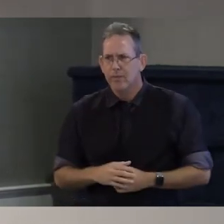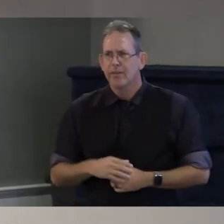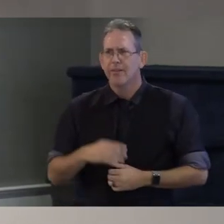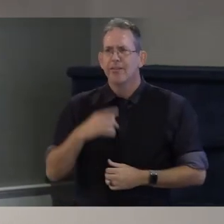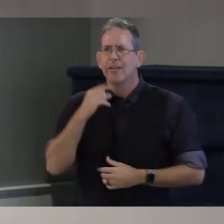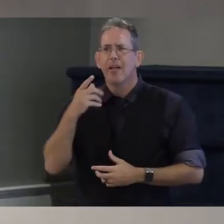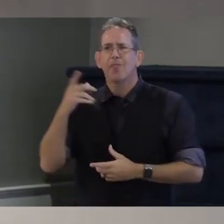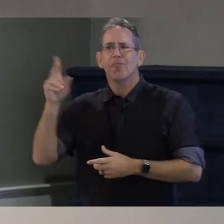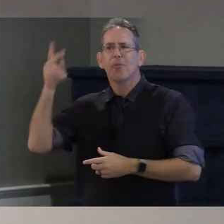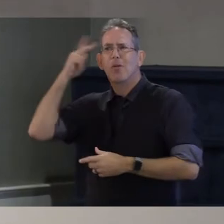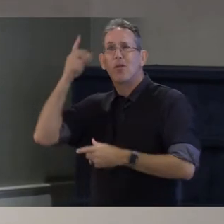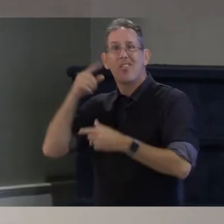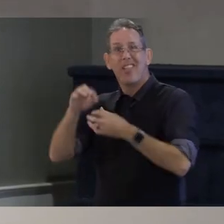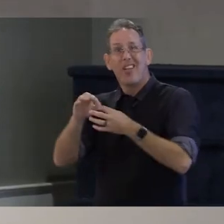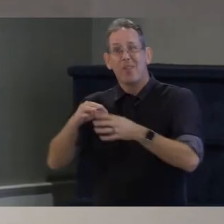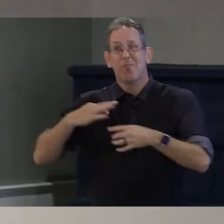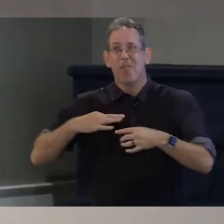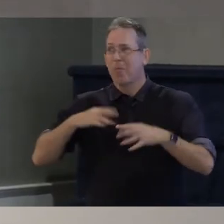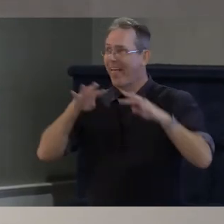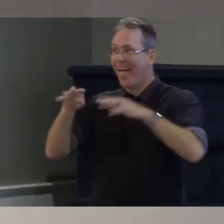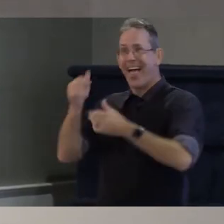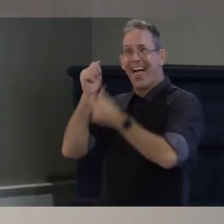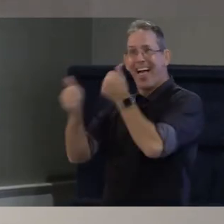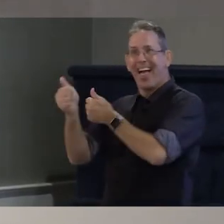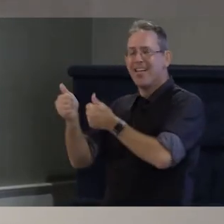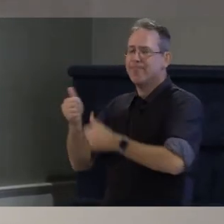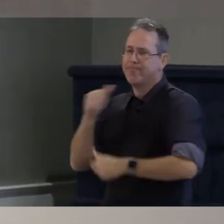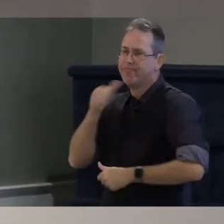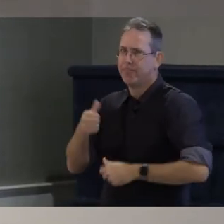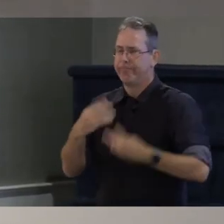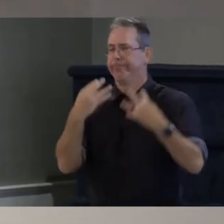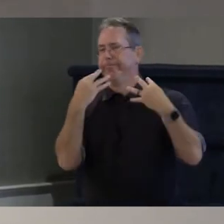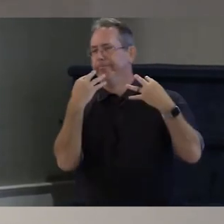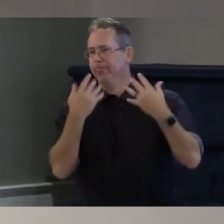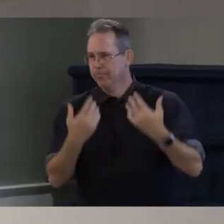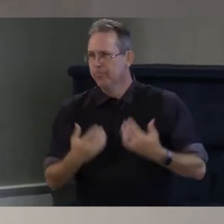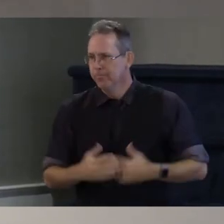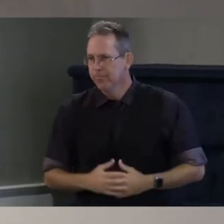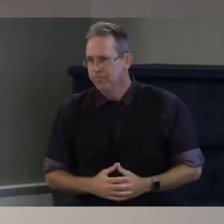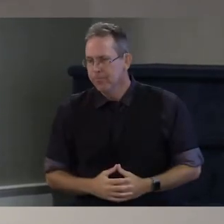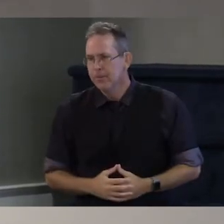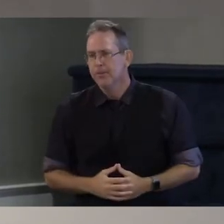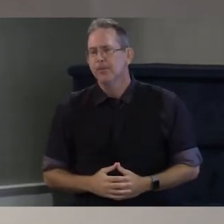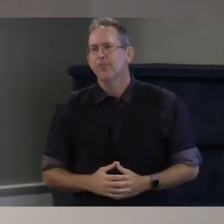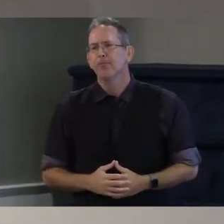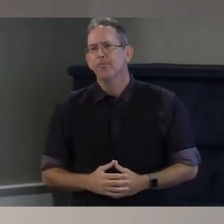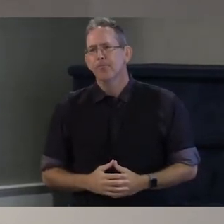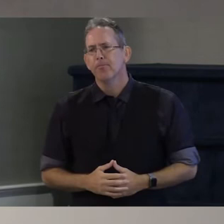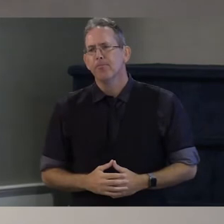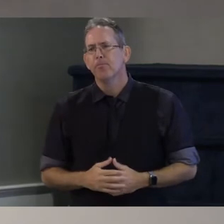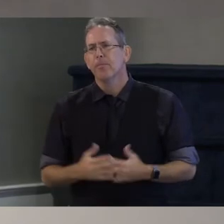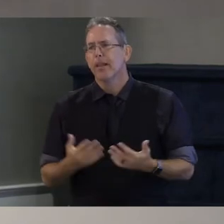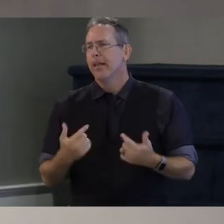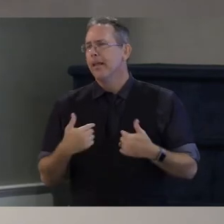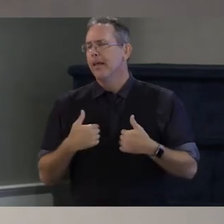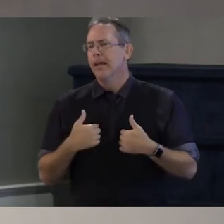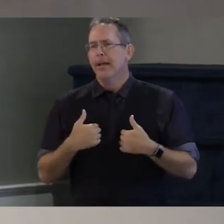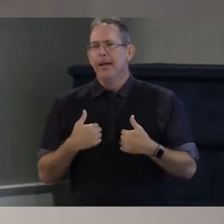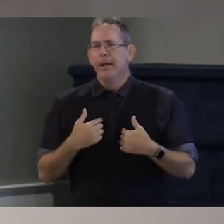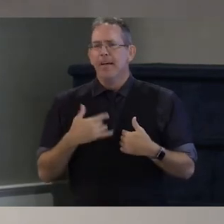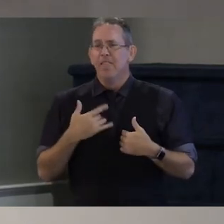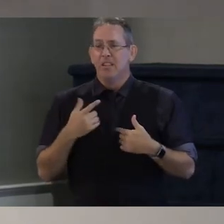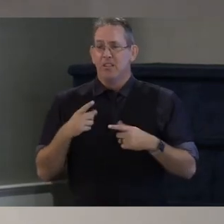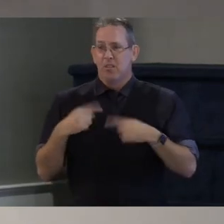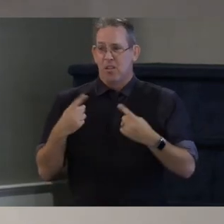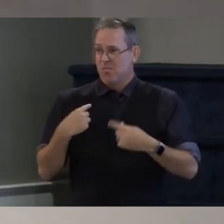so that's what i intend to do be someone as i have throughout my life done things